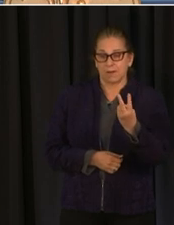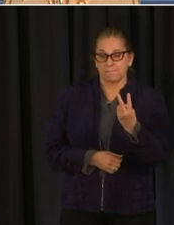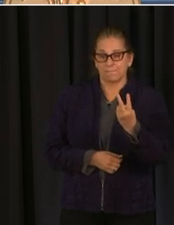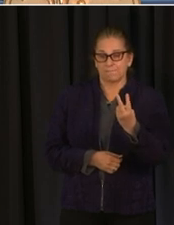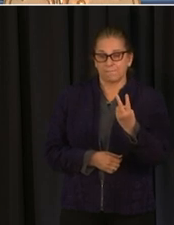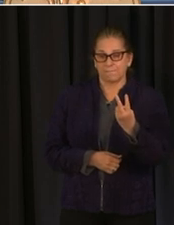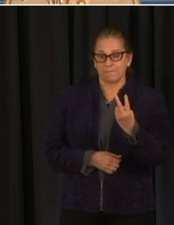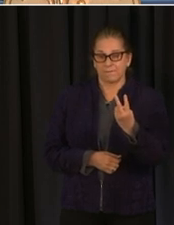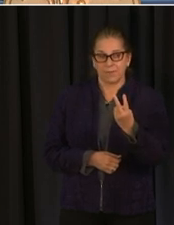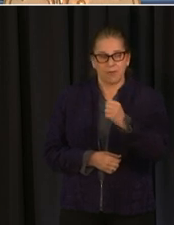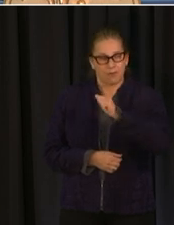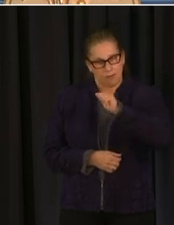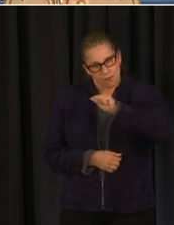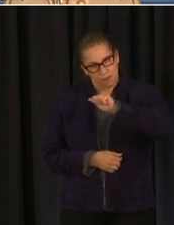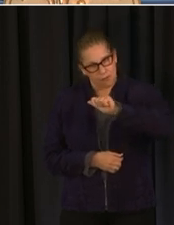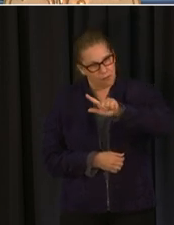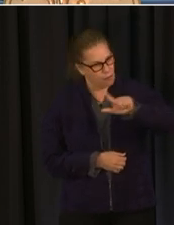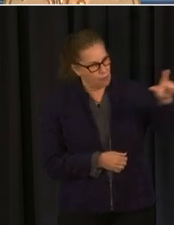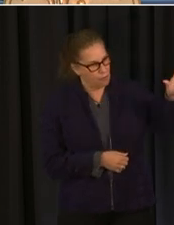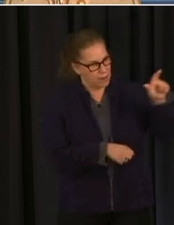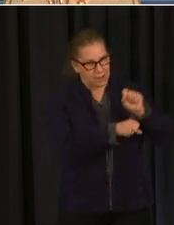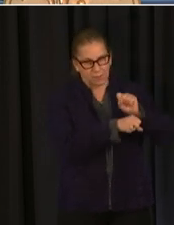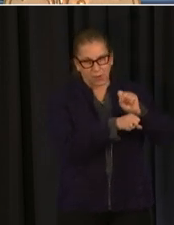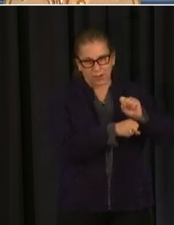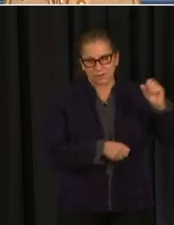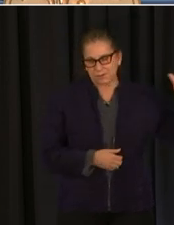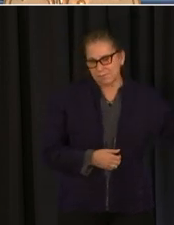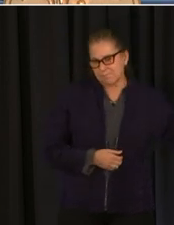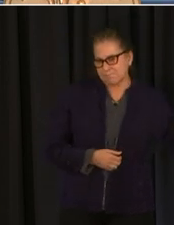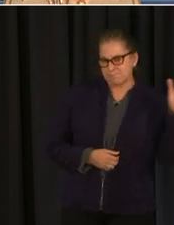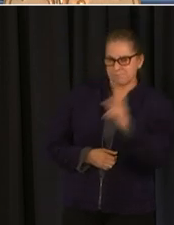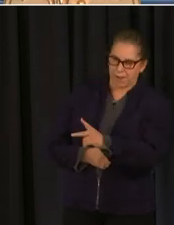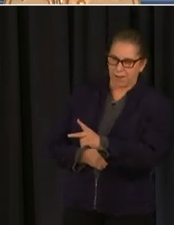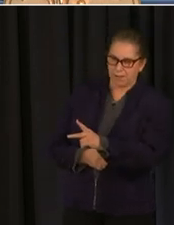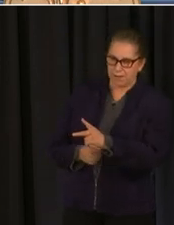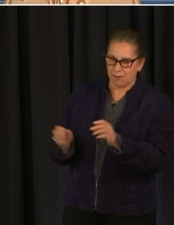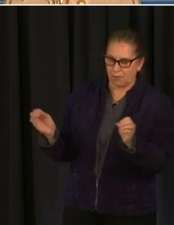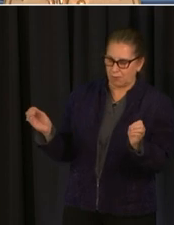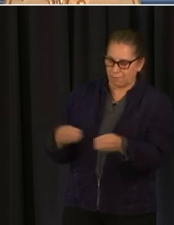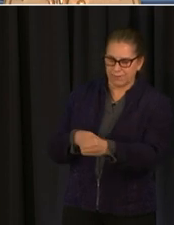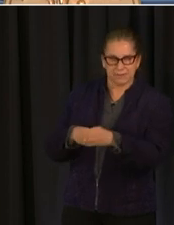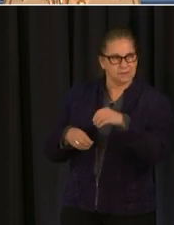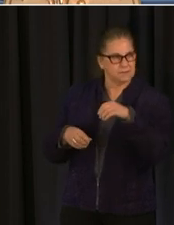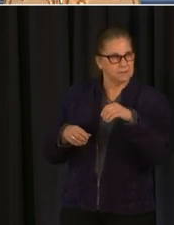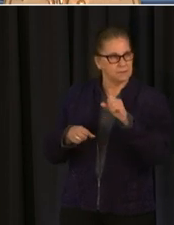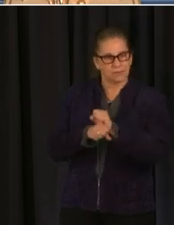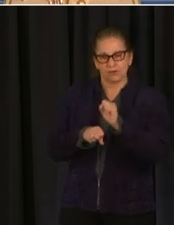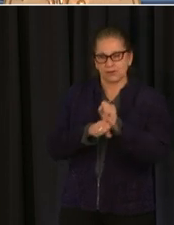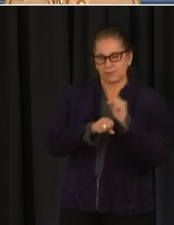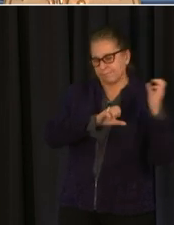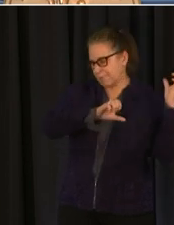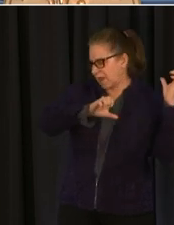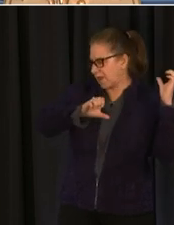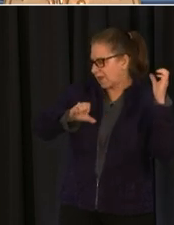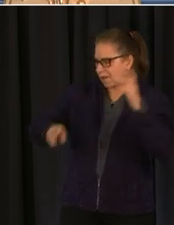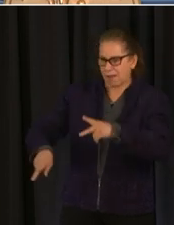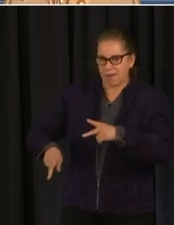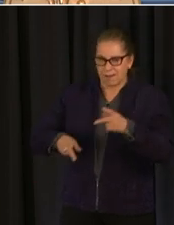uh will be working some part of their week um in person uh in their offices